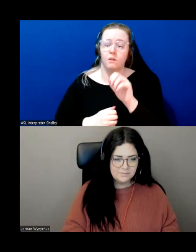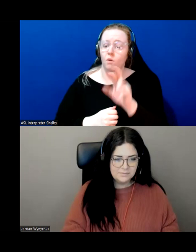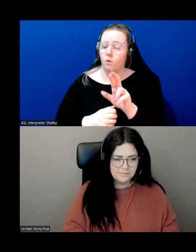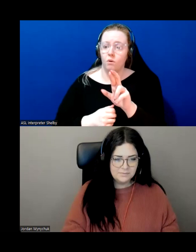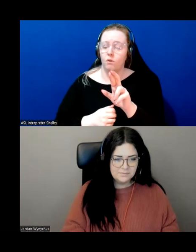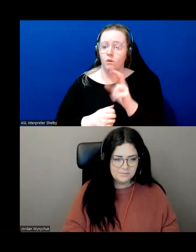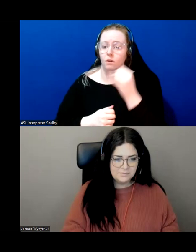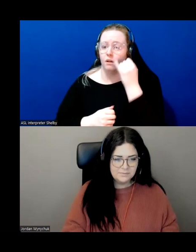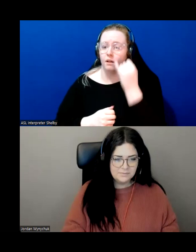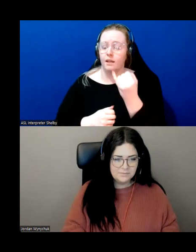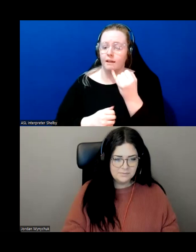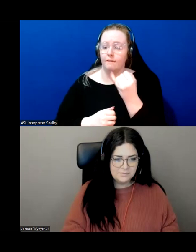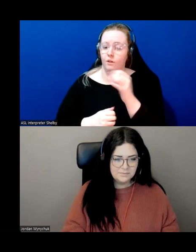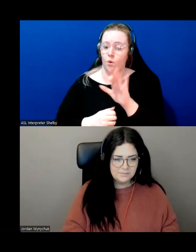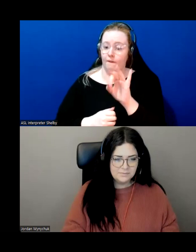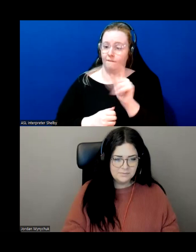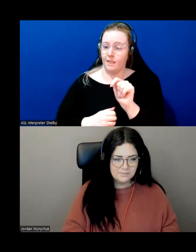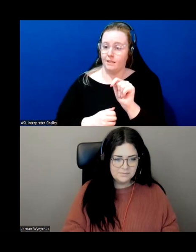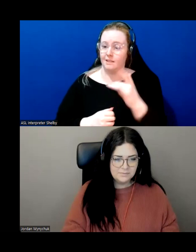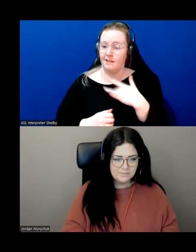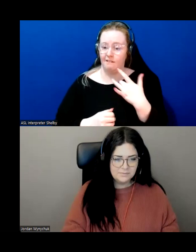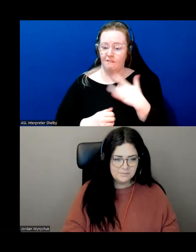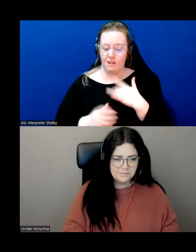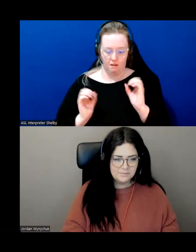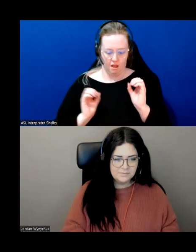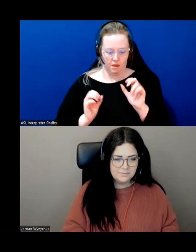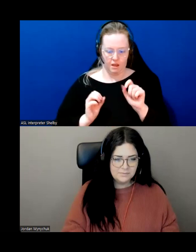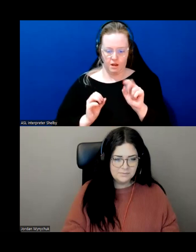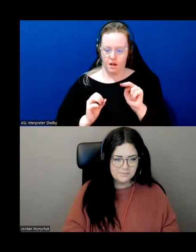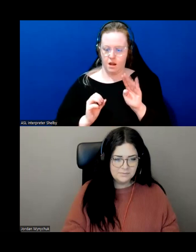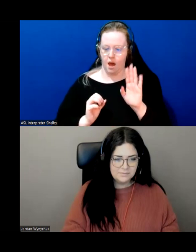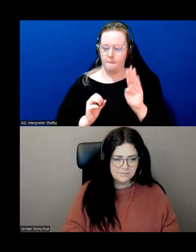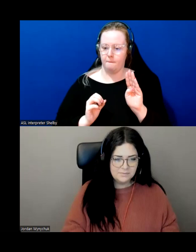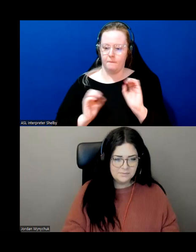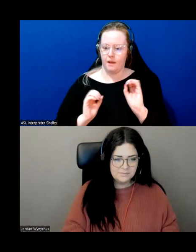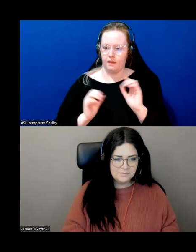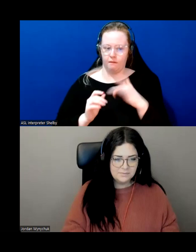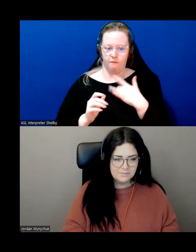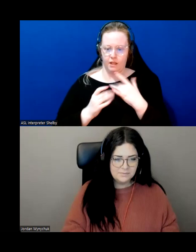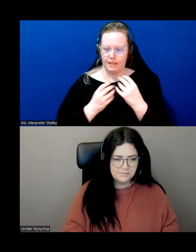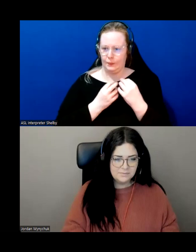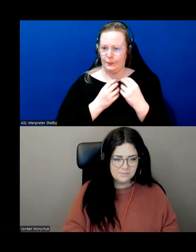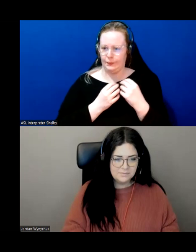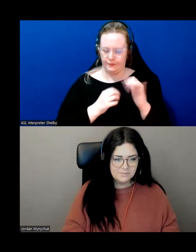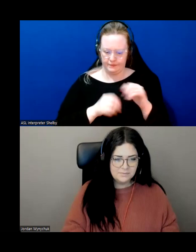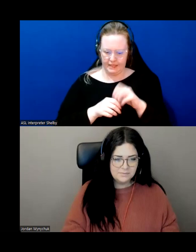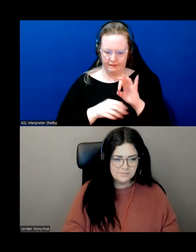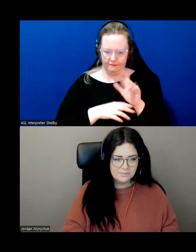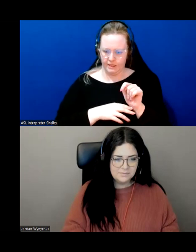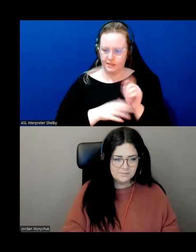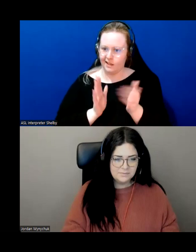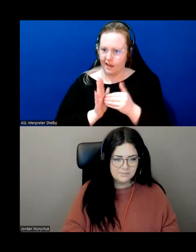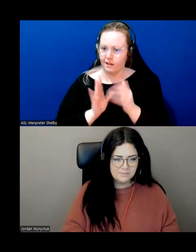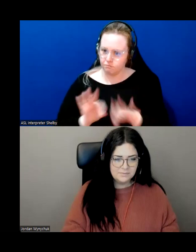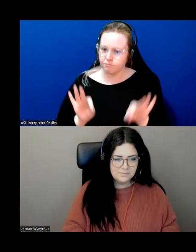no feeling in your feet your experience in the neuropathy where you have no sensation please once again it's very